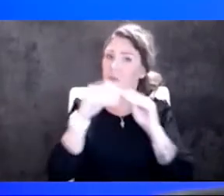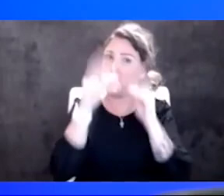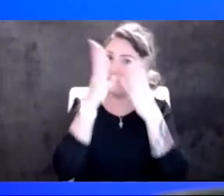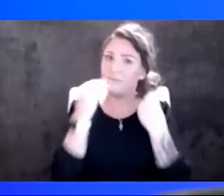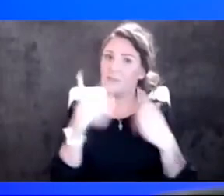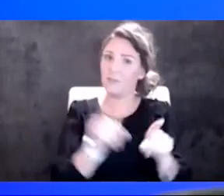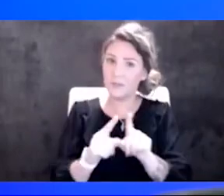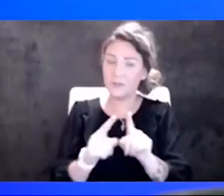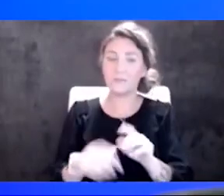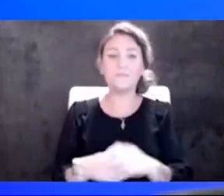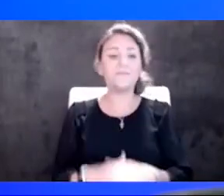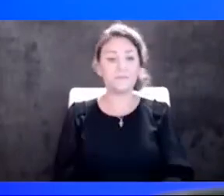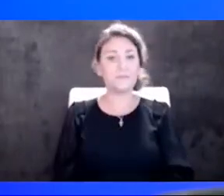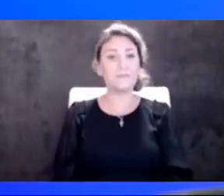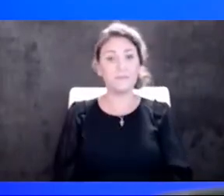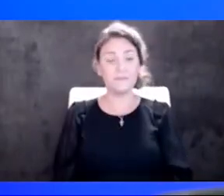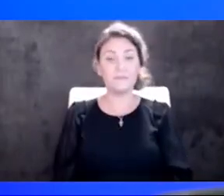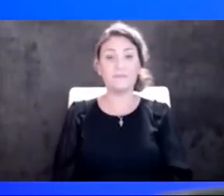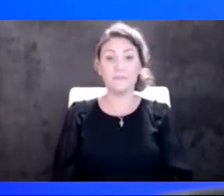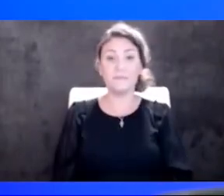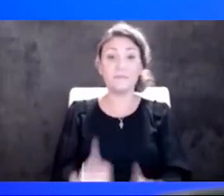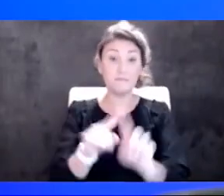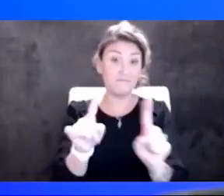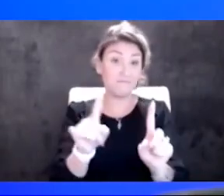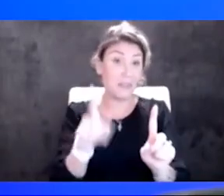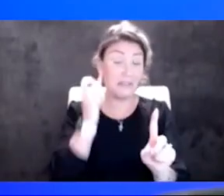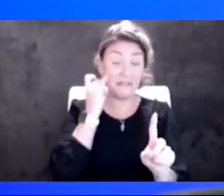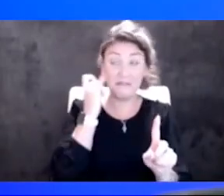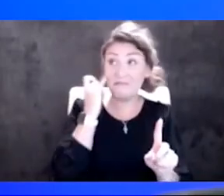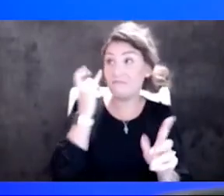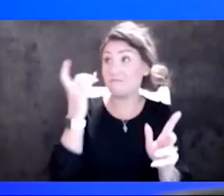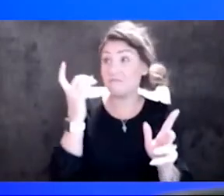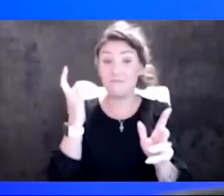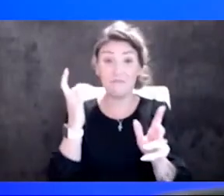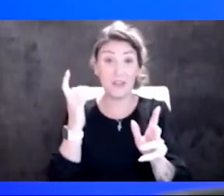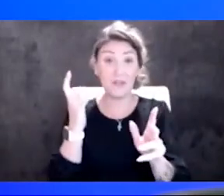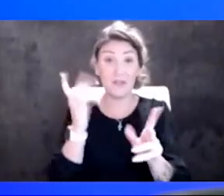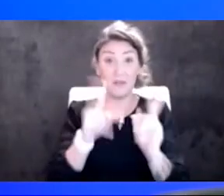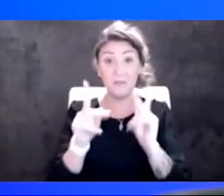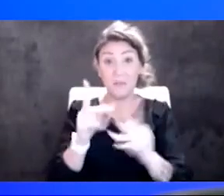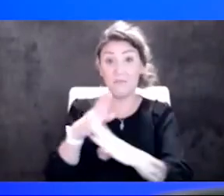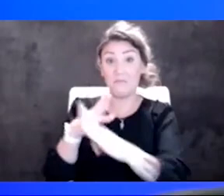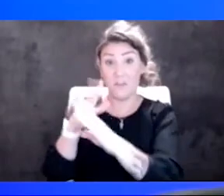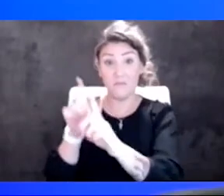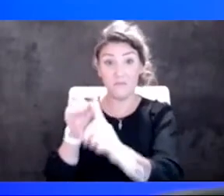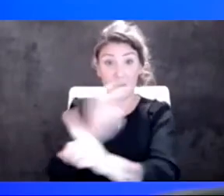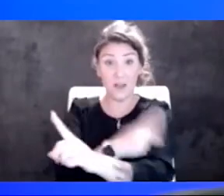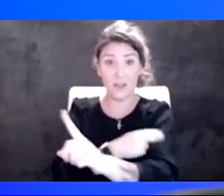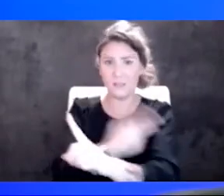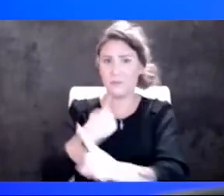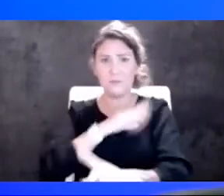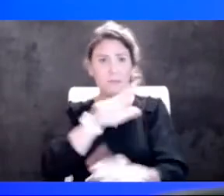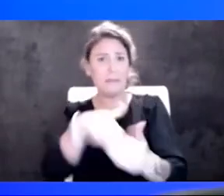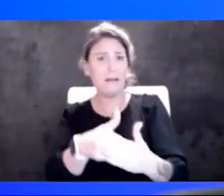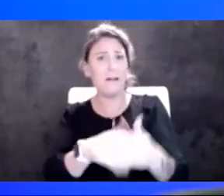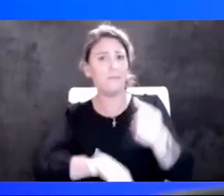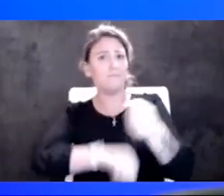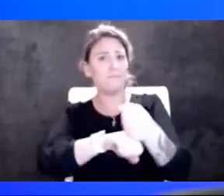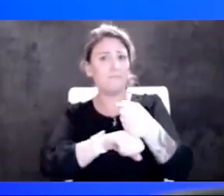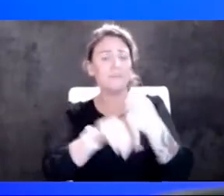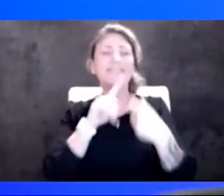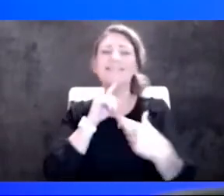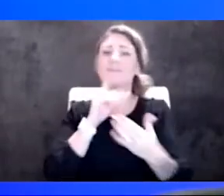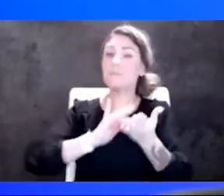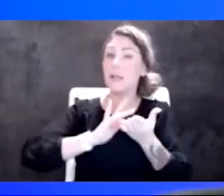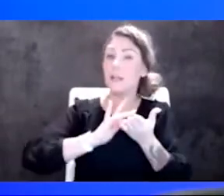But man, yeah, if we can help people to keep out of the hospital, we're all for it, right? This is going to be a drug that's a little tricky though, because you mentioned